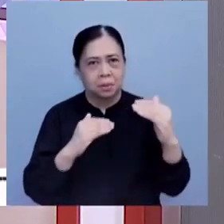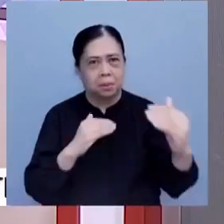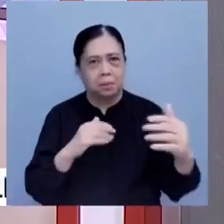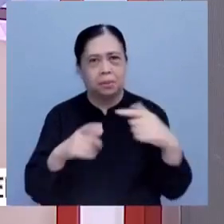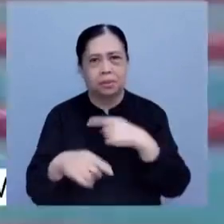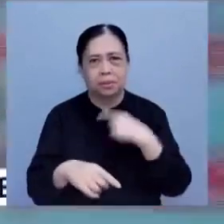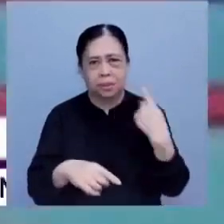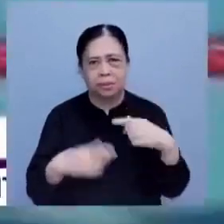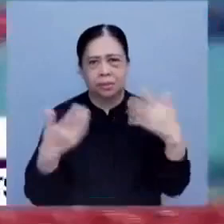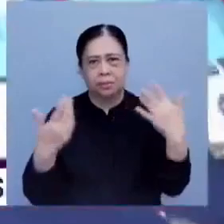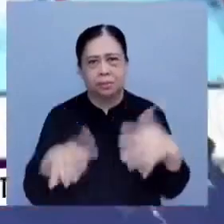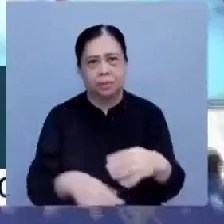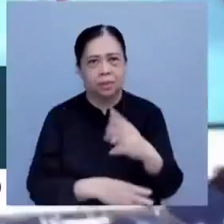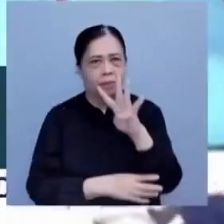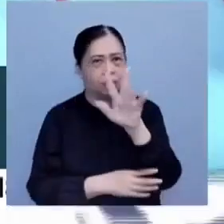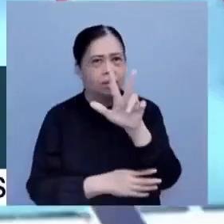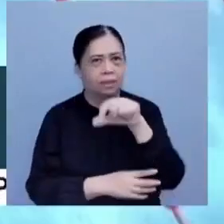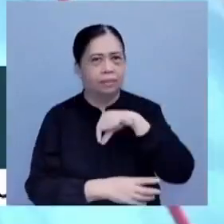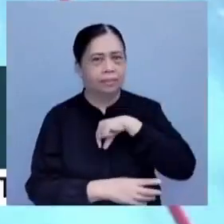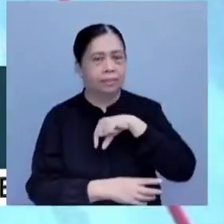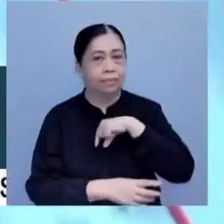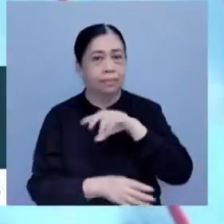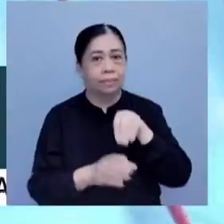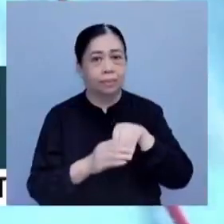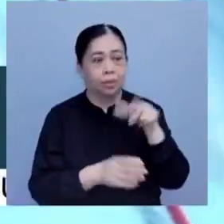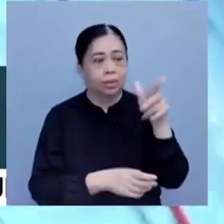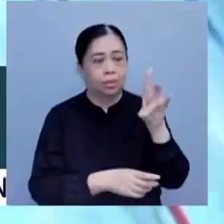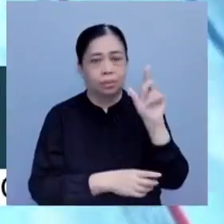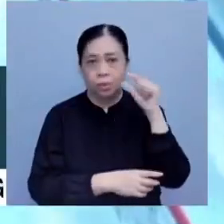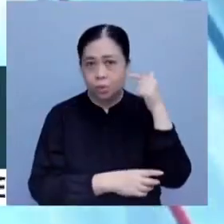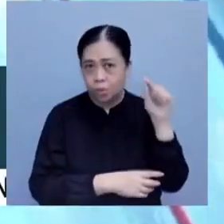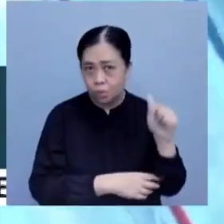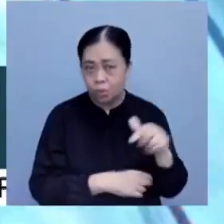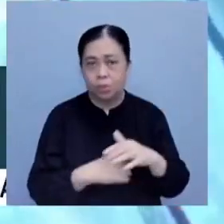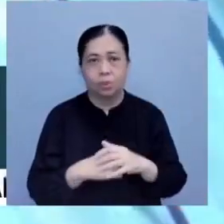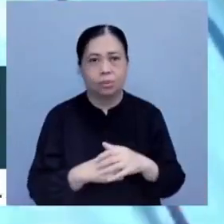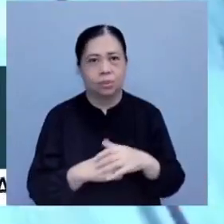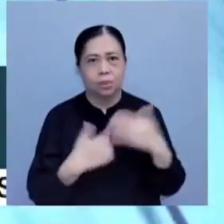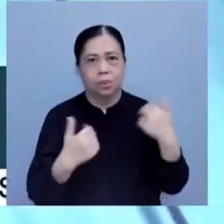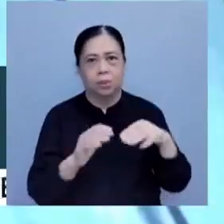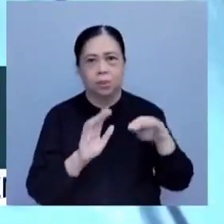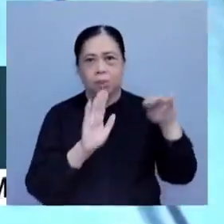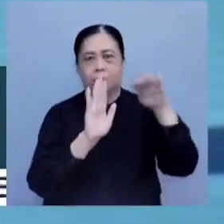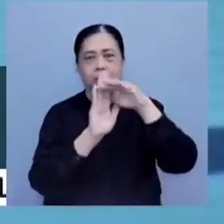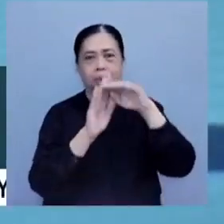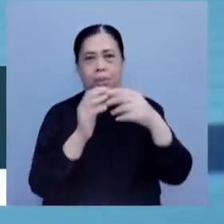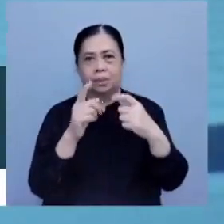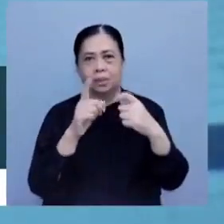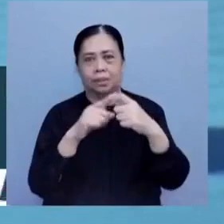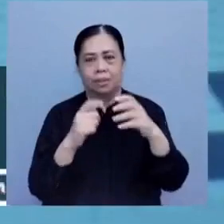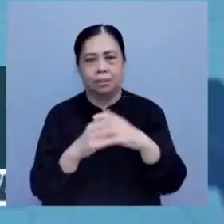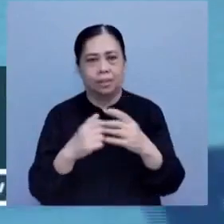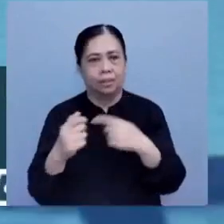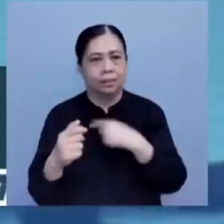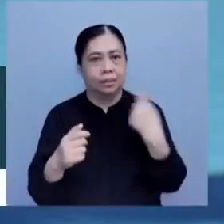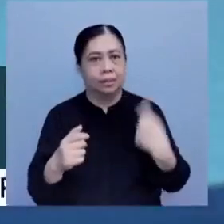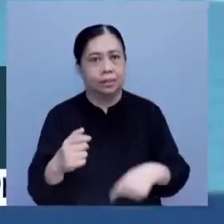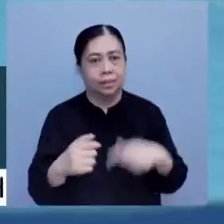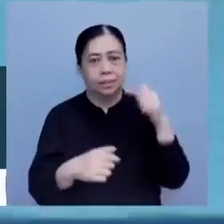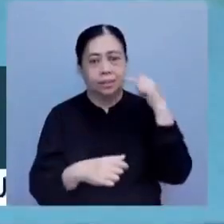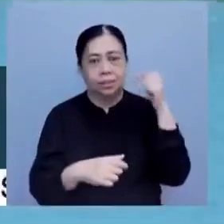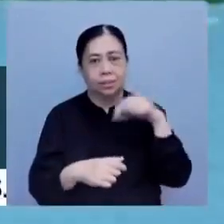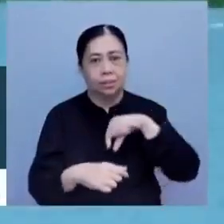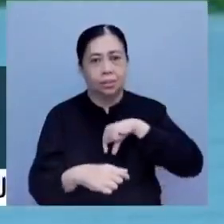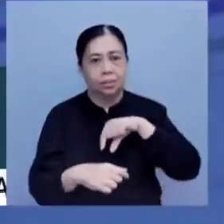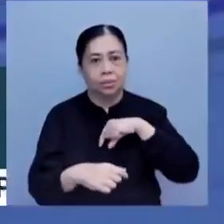China already has 43 medals, including 27 golds, to top the latest medal tally. One of China's latest gold medals came